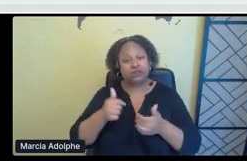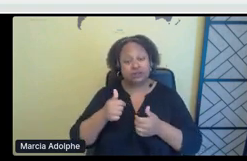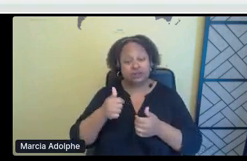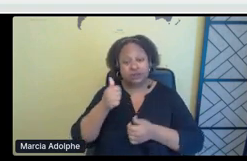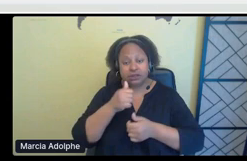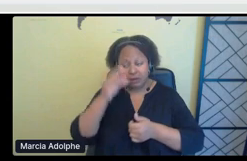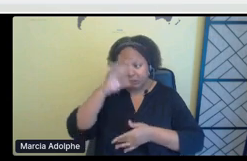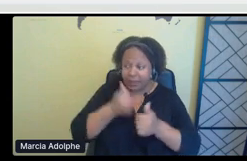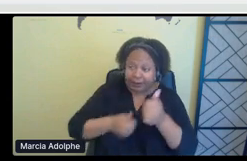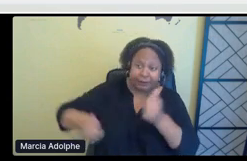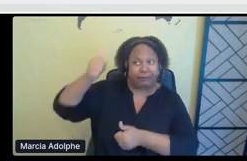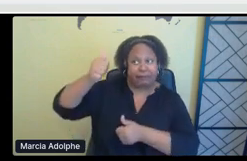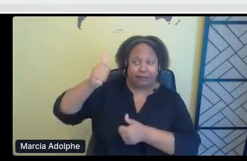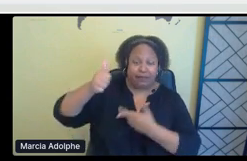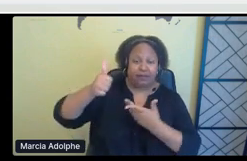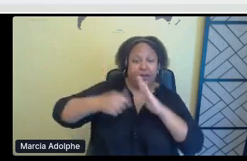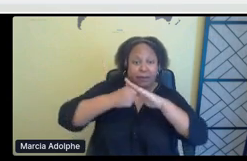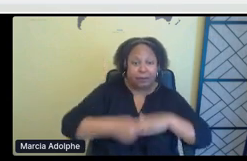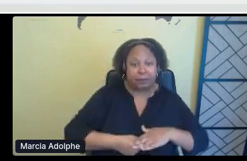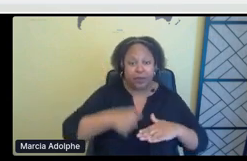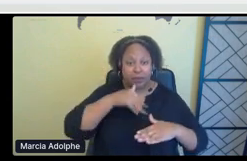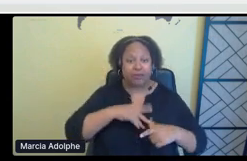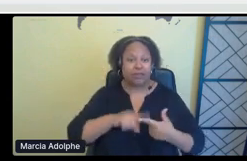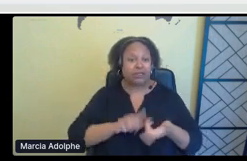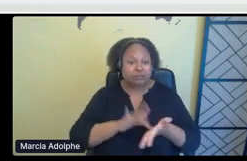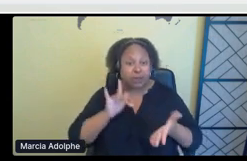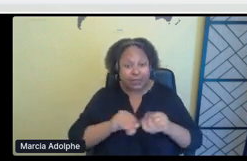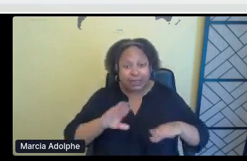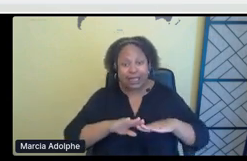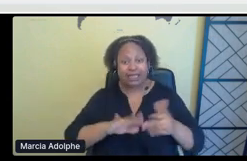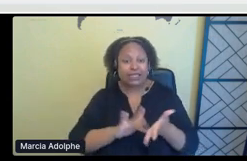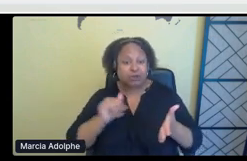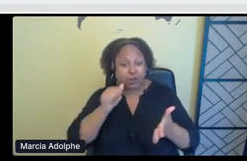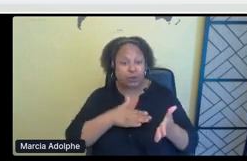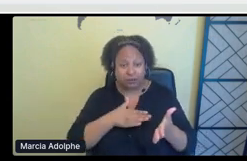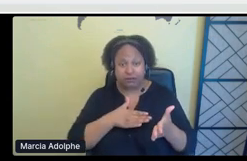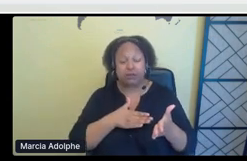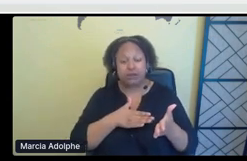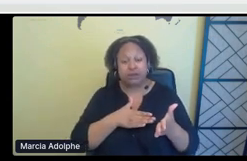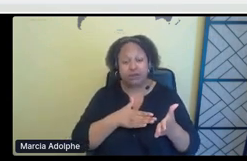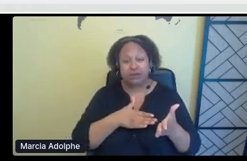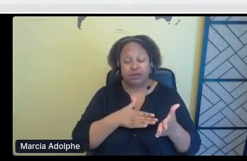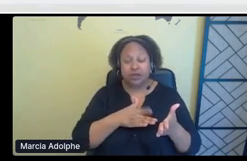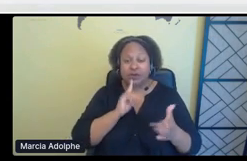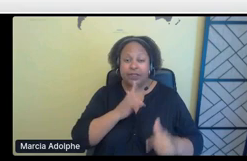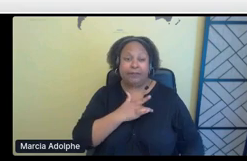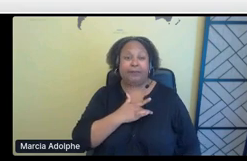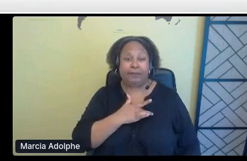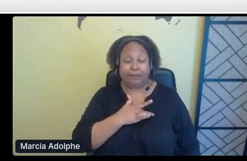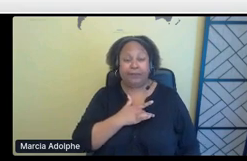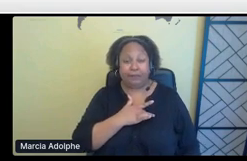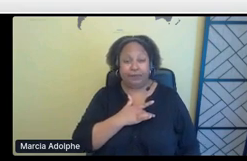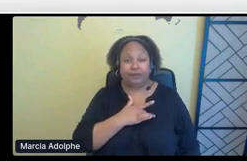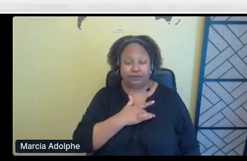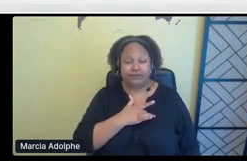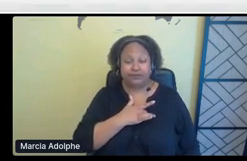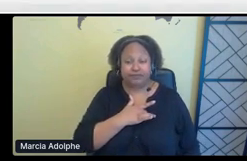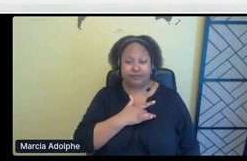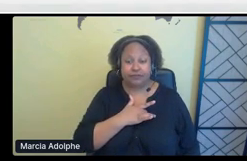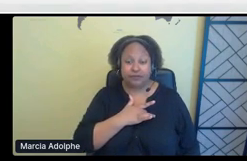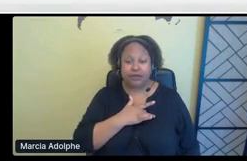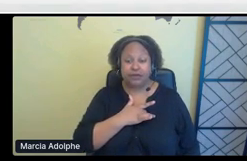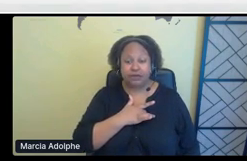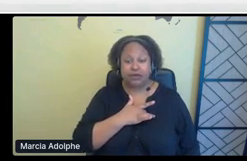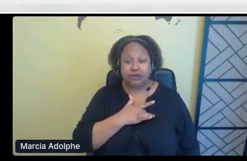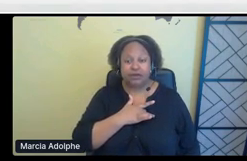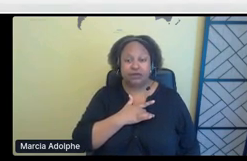exploit women. Um, this is something that's very close to my heart as well. Um, it's, you know, as,